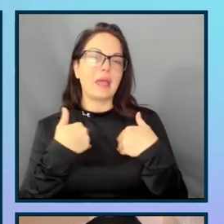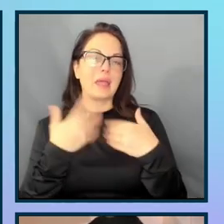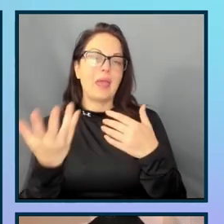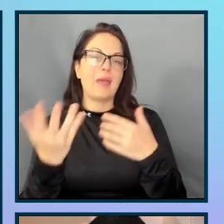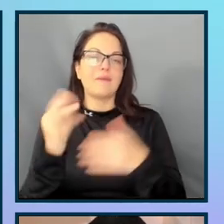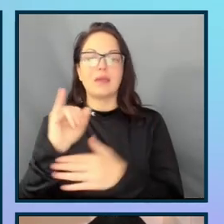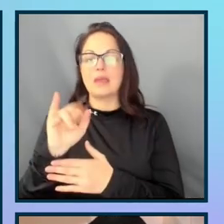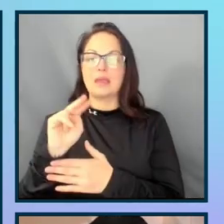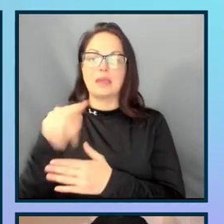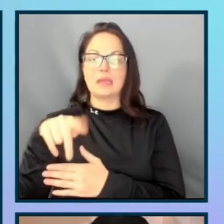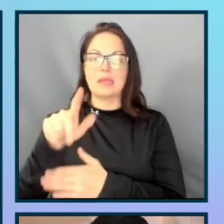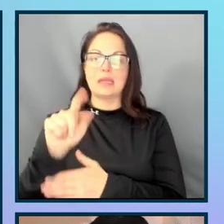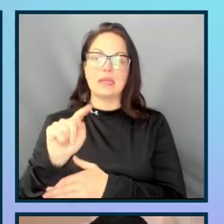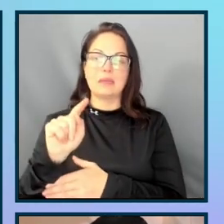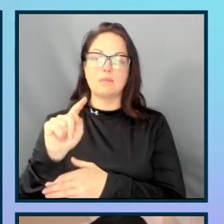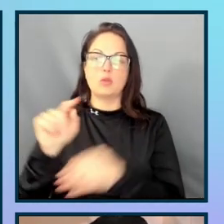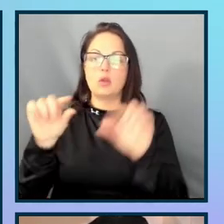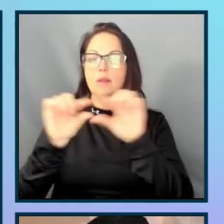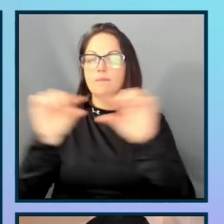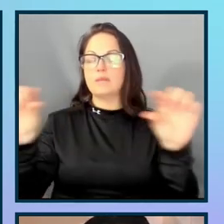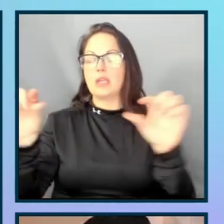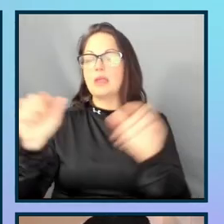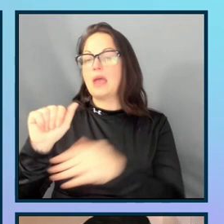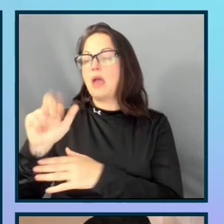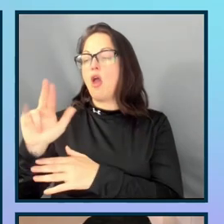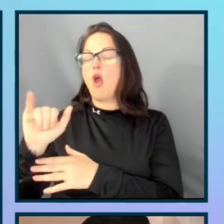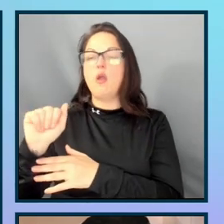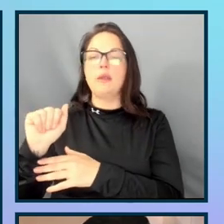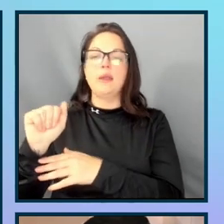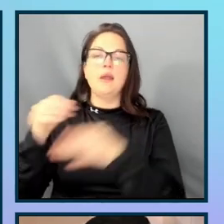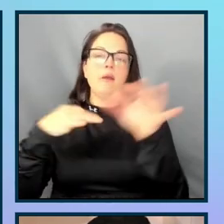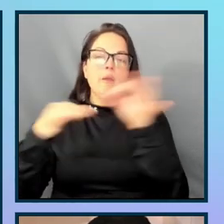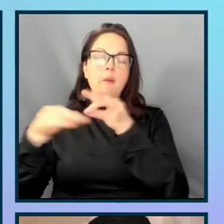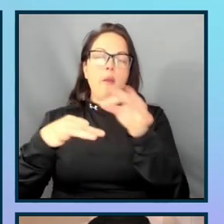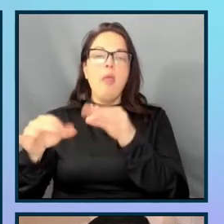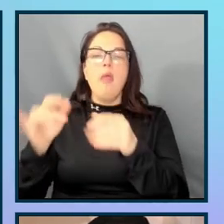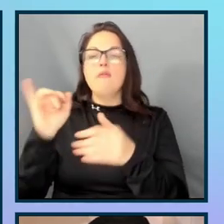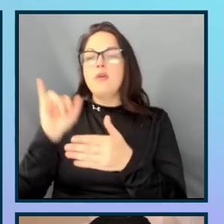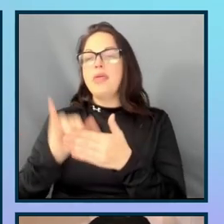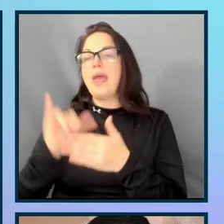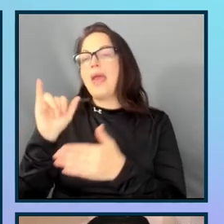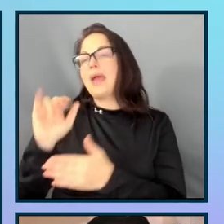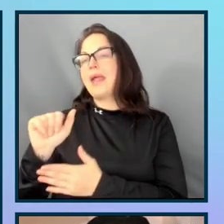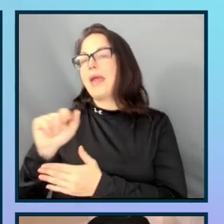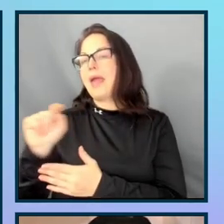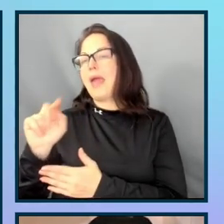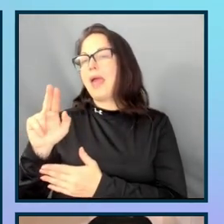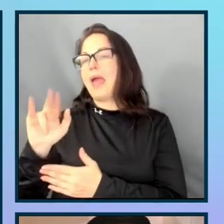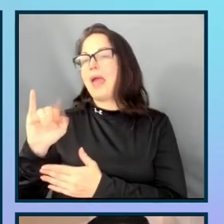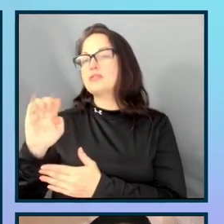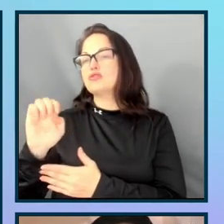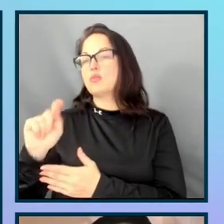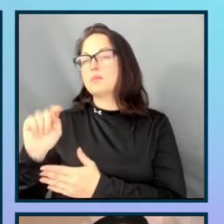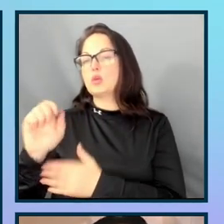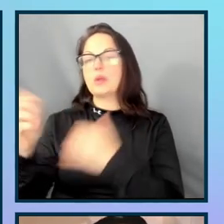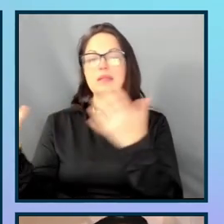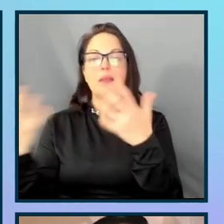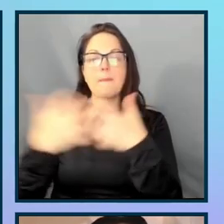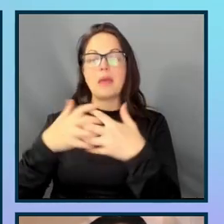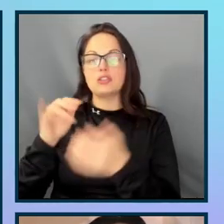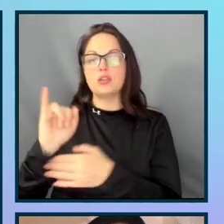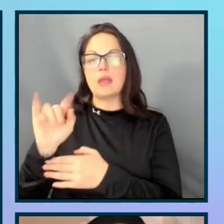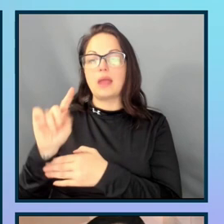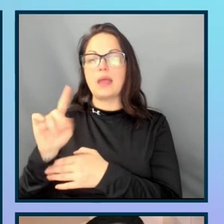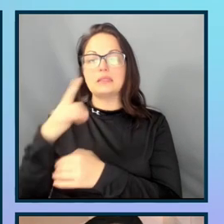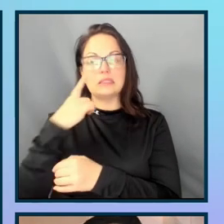has an ARIA described by attribute. And the value for that attribute is matching the ID for